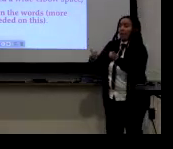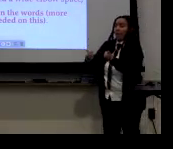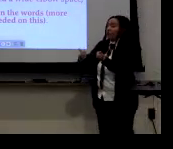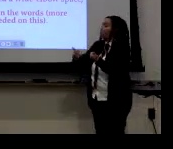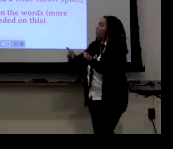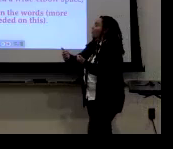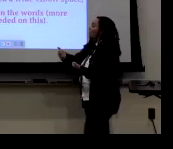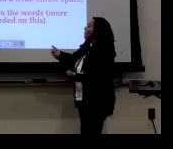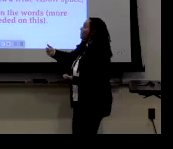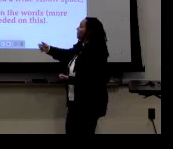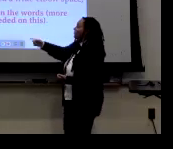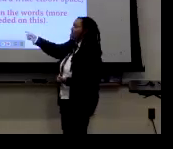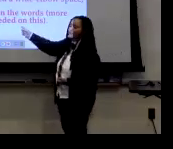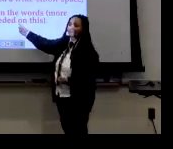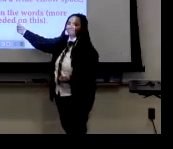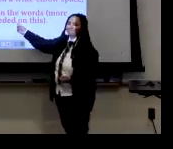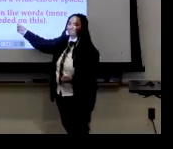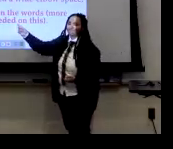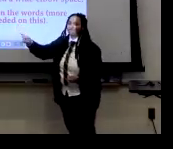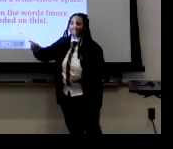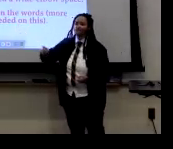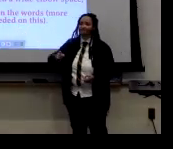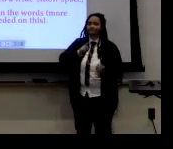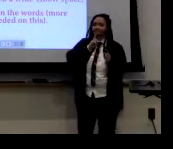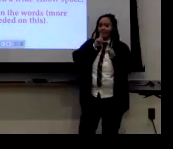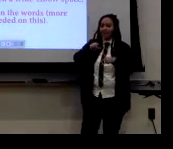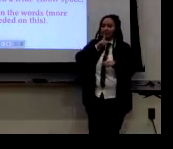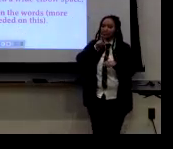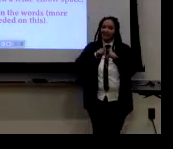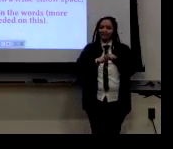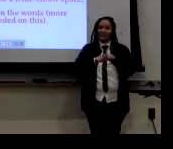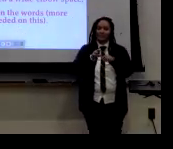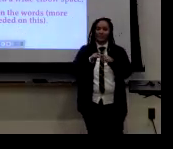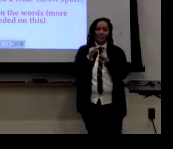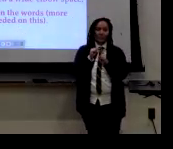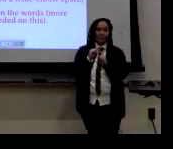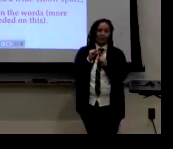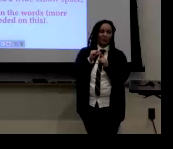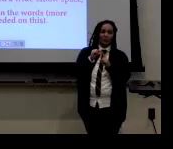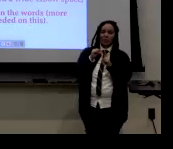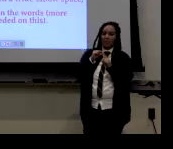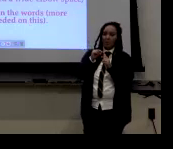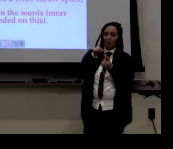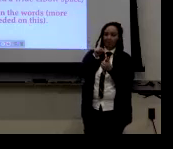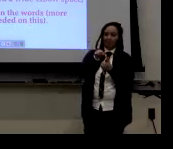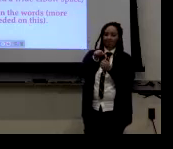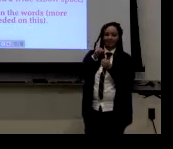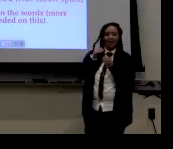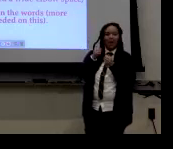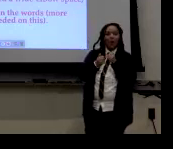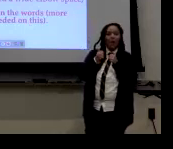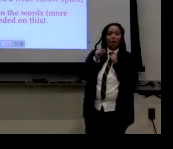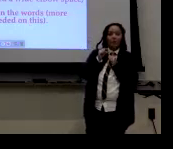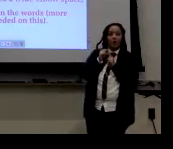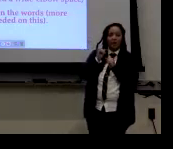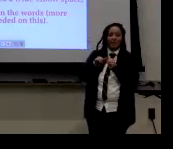outwardly, you know, the thumb would be out in the pinky, the ulnar side would be in. and that answer really depended on the specific sign